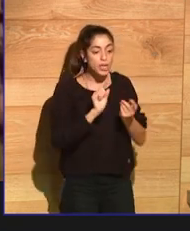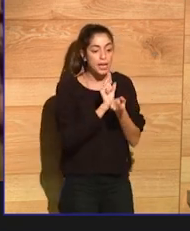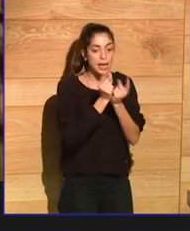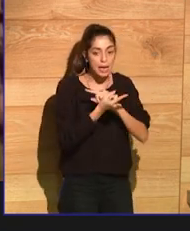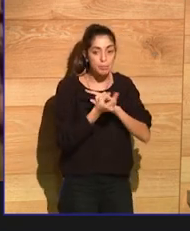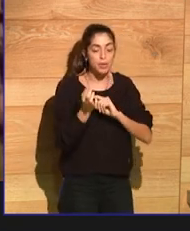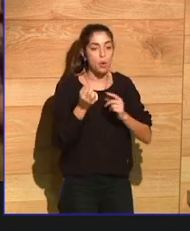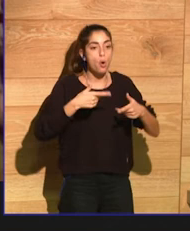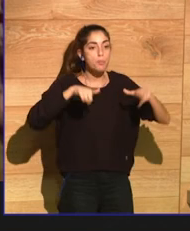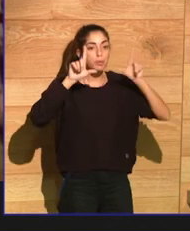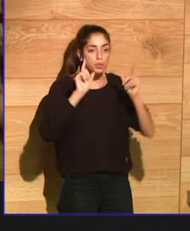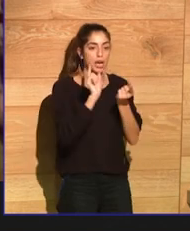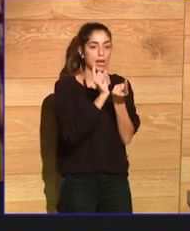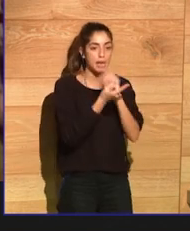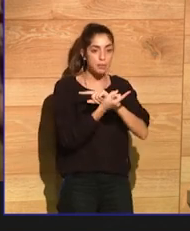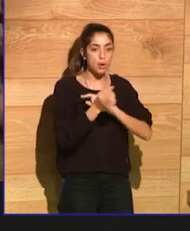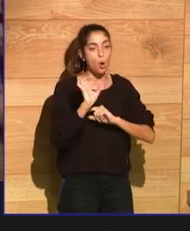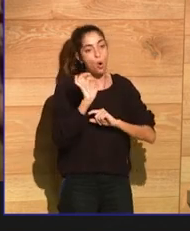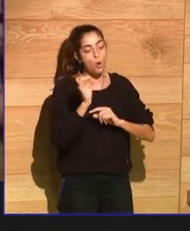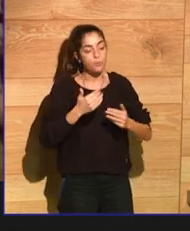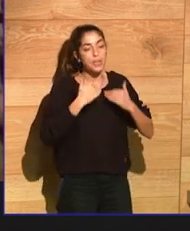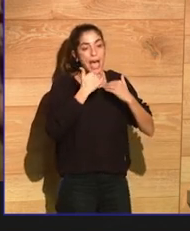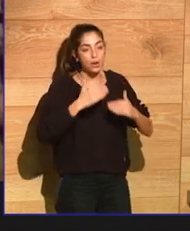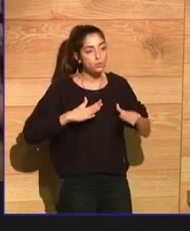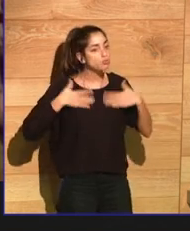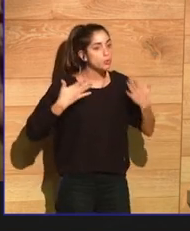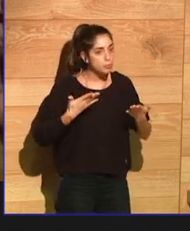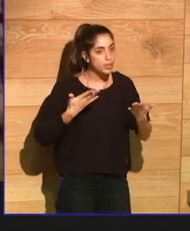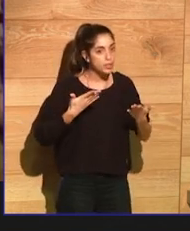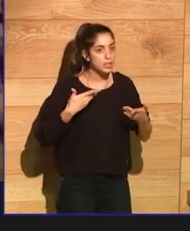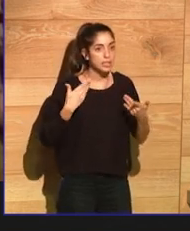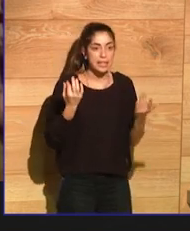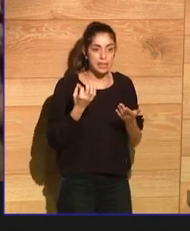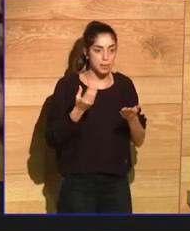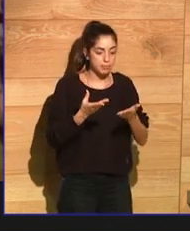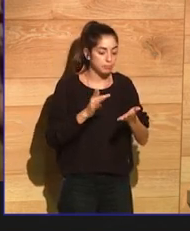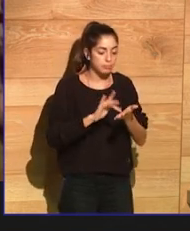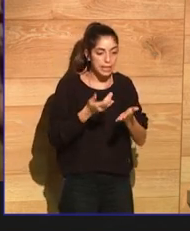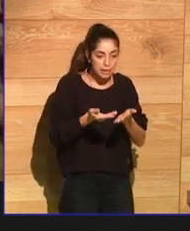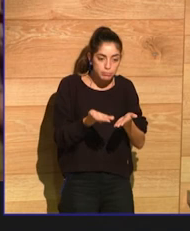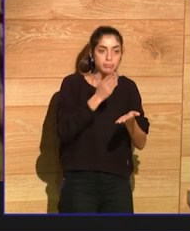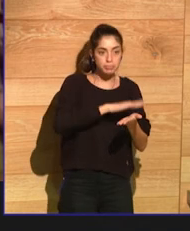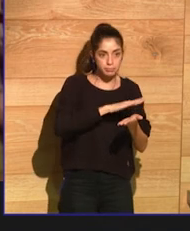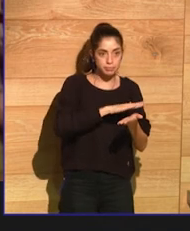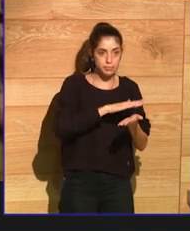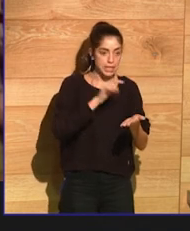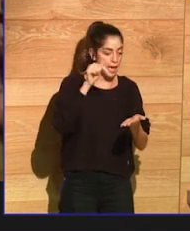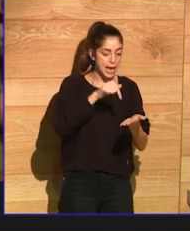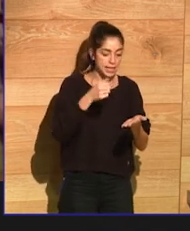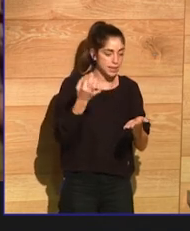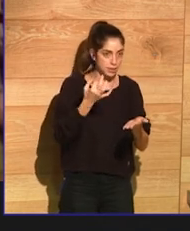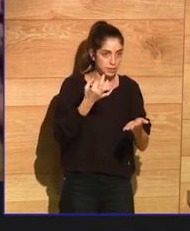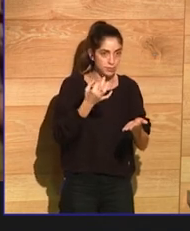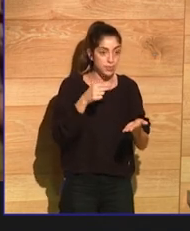payoffs have to come at the page turn. And so that forces you in writing graphic